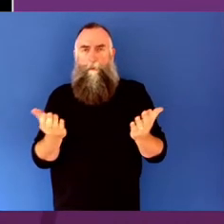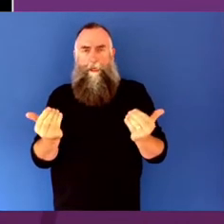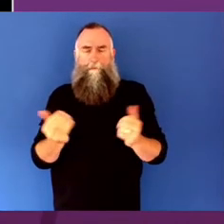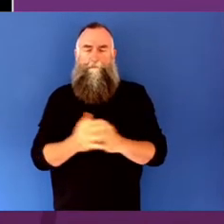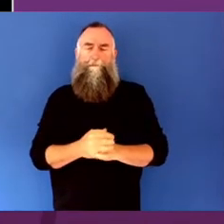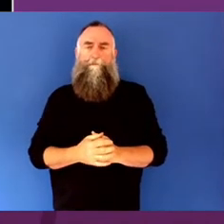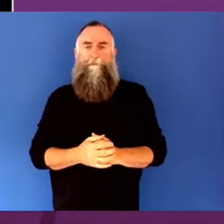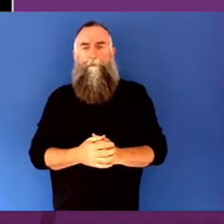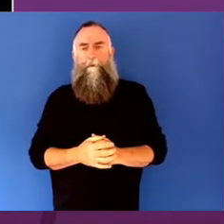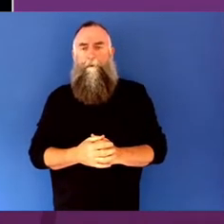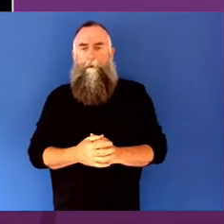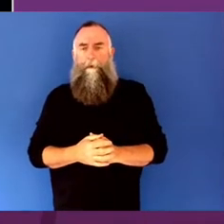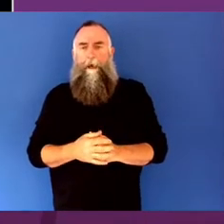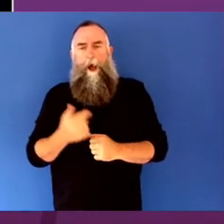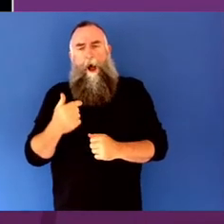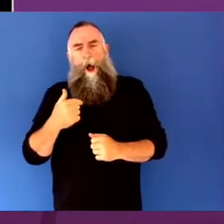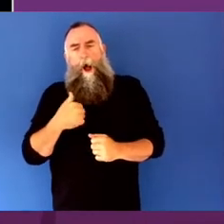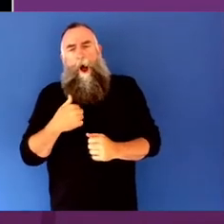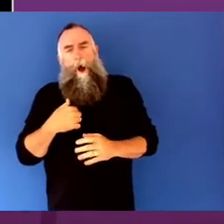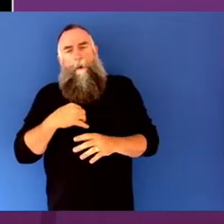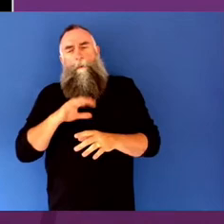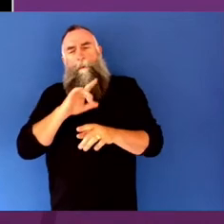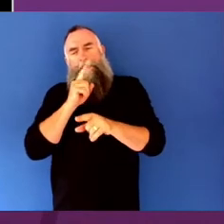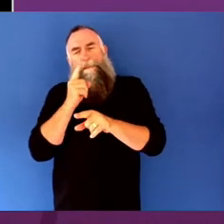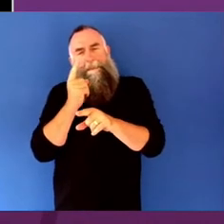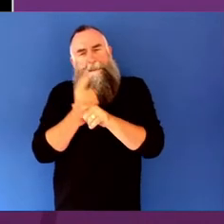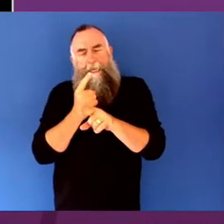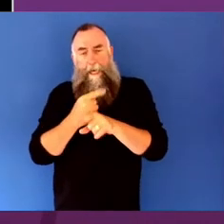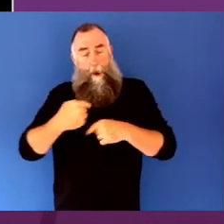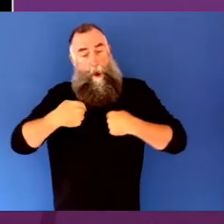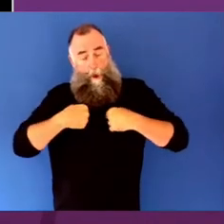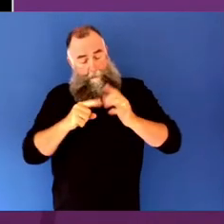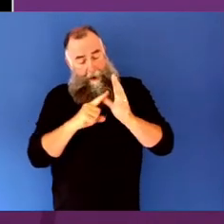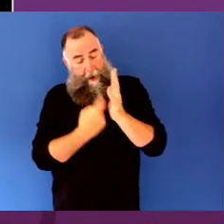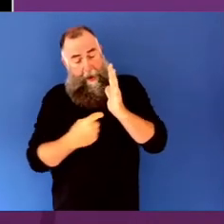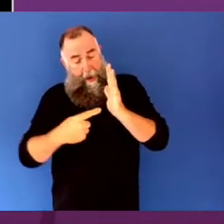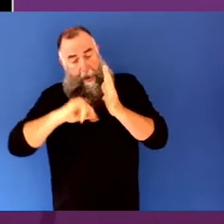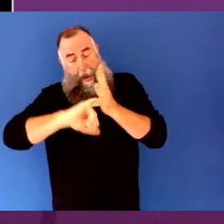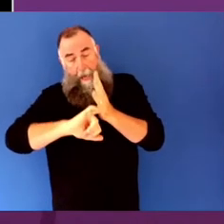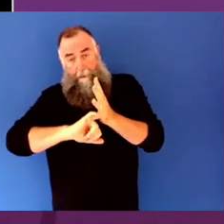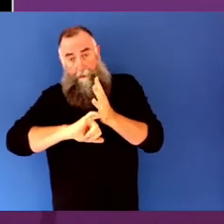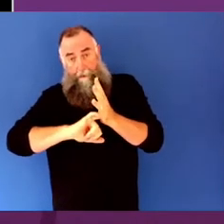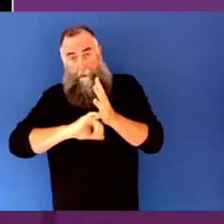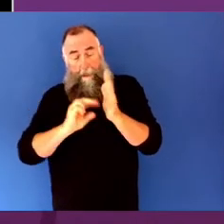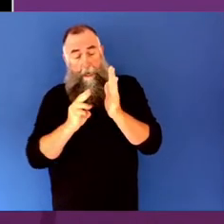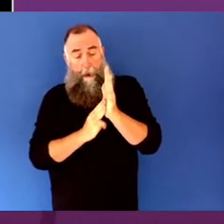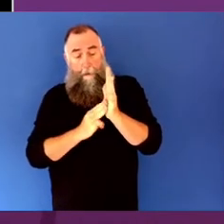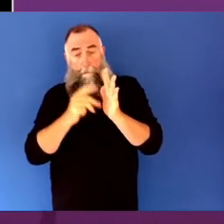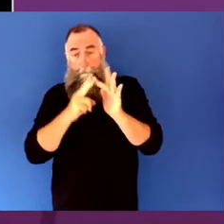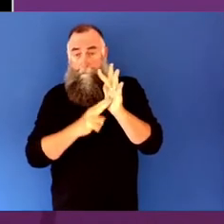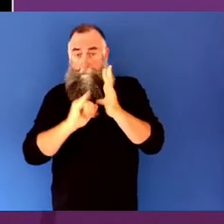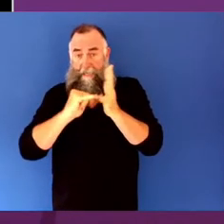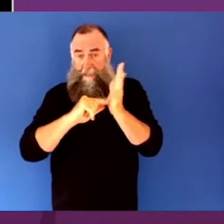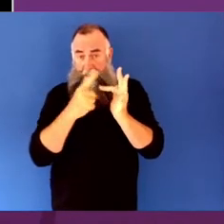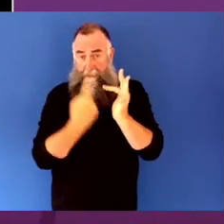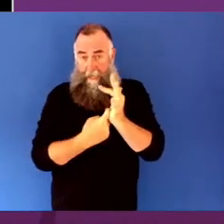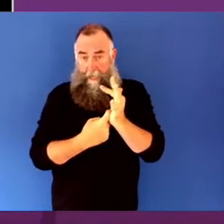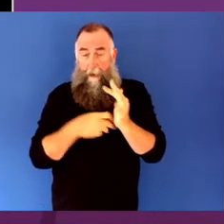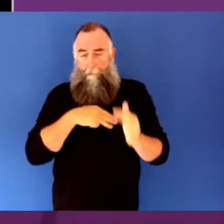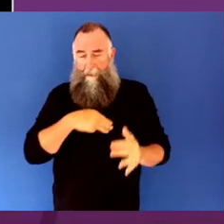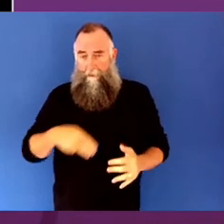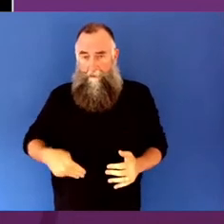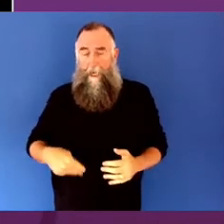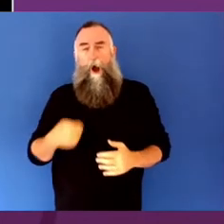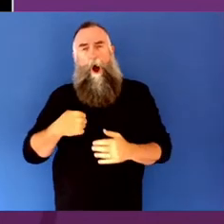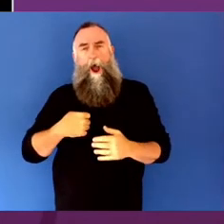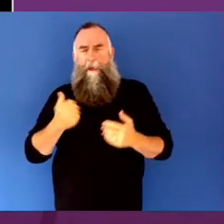my priorities as Arts Minister. And of the four priorities that I mentioned, there's one I want to focus on today, which is the